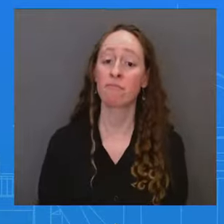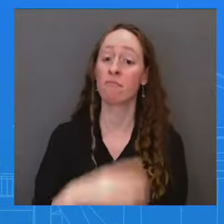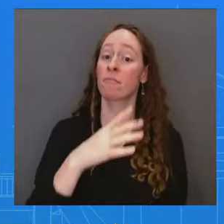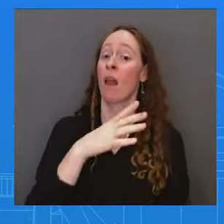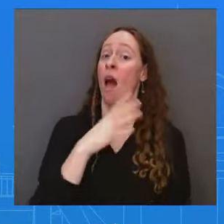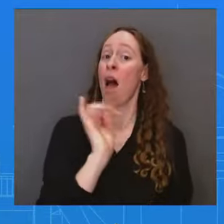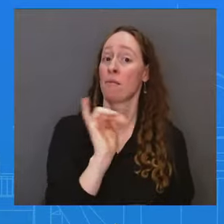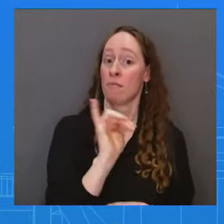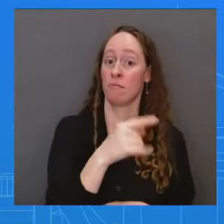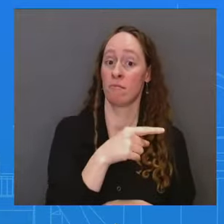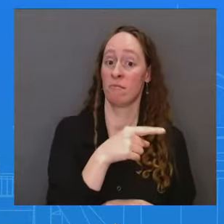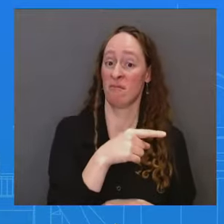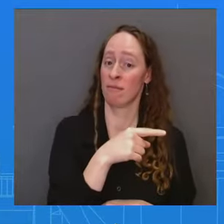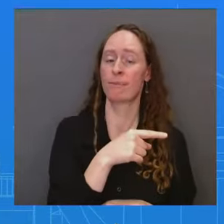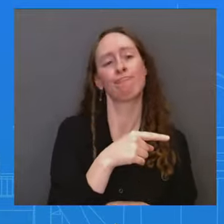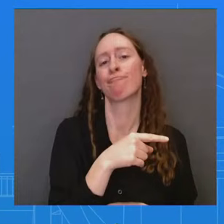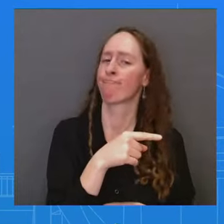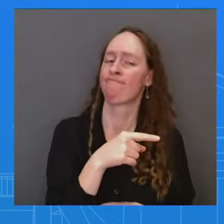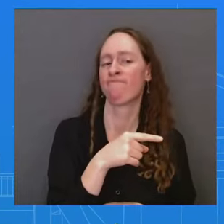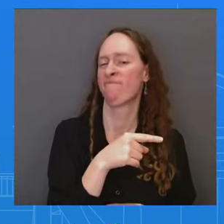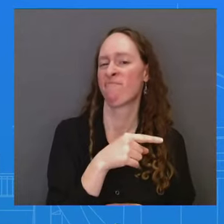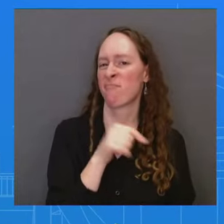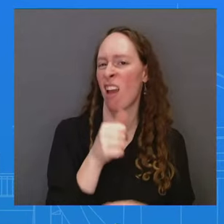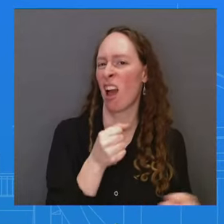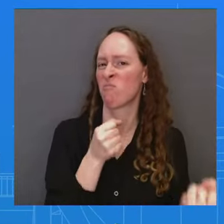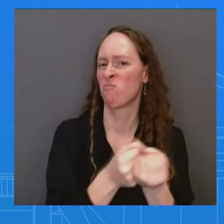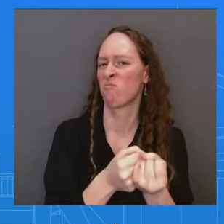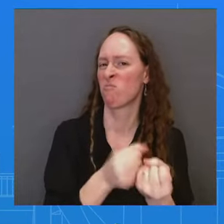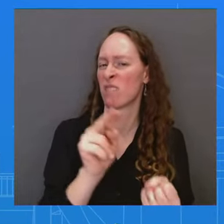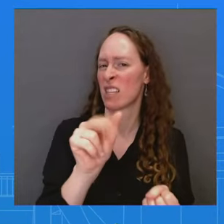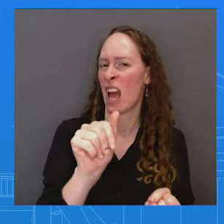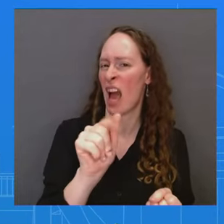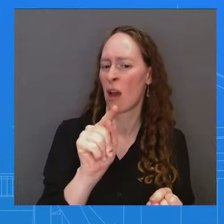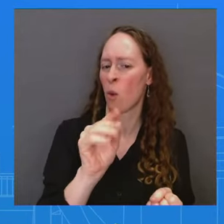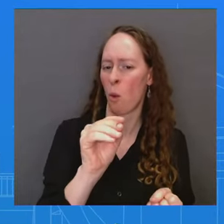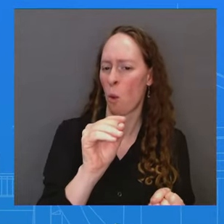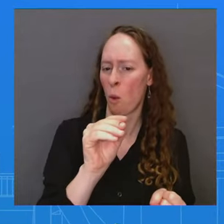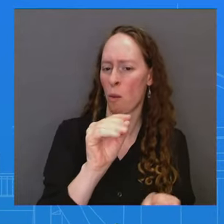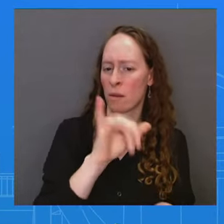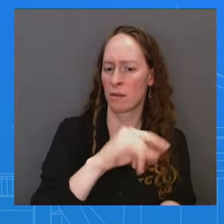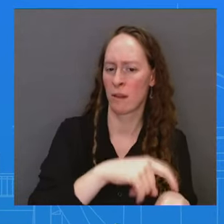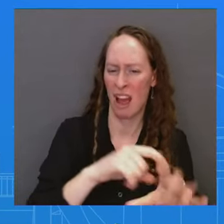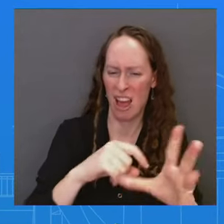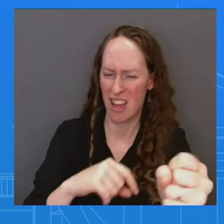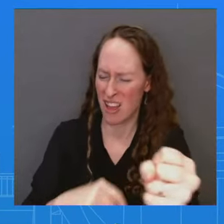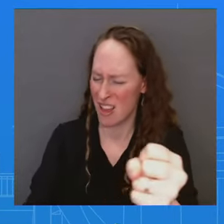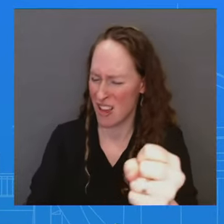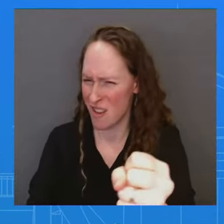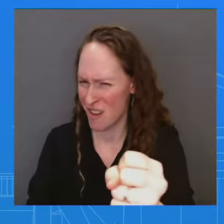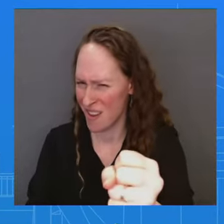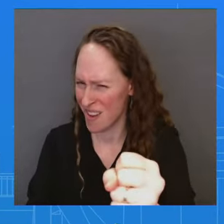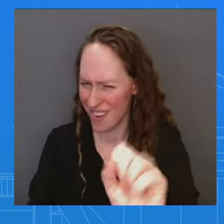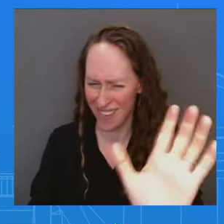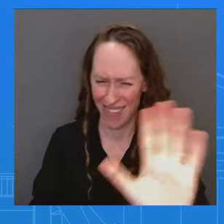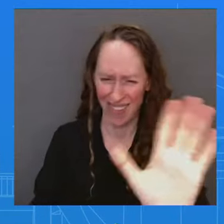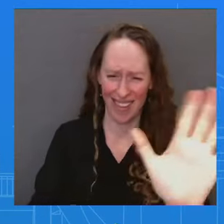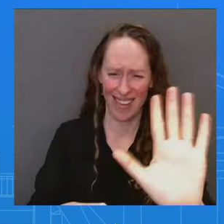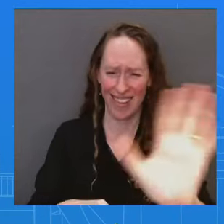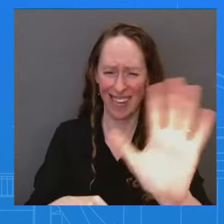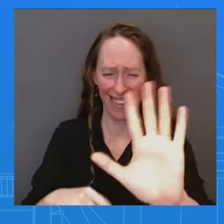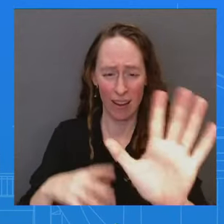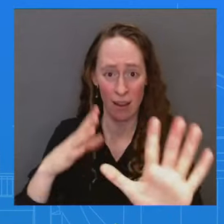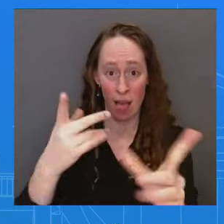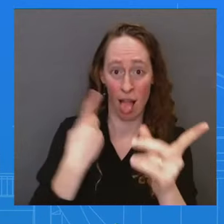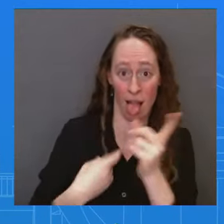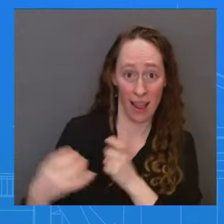wait, wait — before you — let me put a fork in this one, because I'm not talking about the campaign trail, and I'm not going to talk about the former President, what he's saying on the